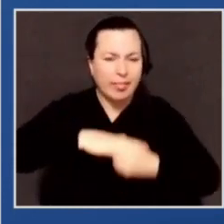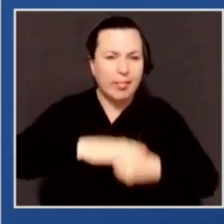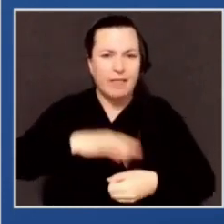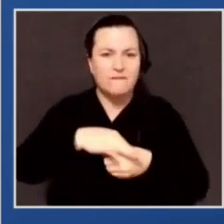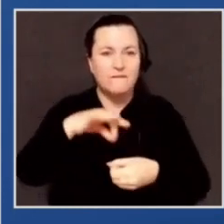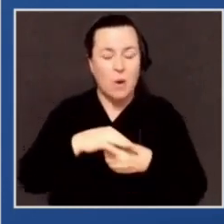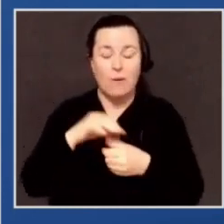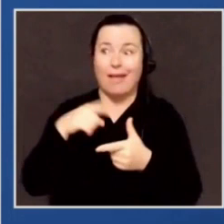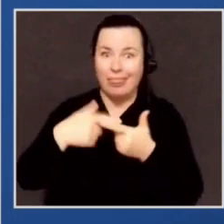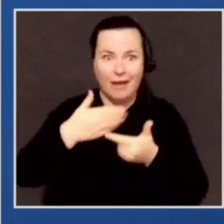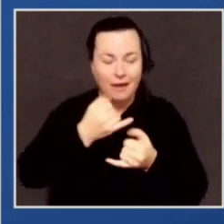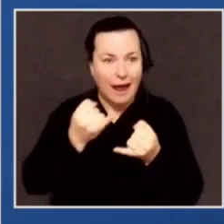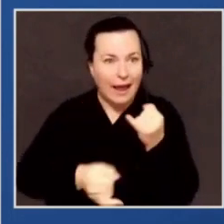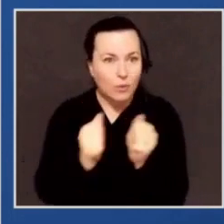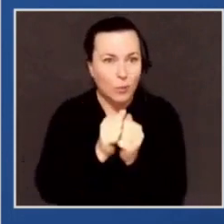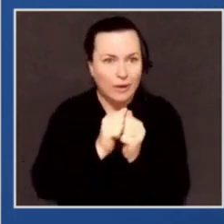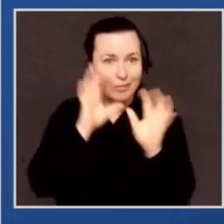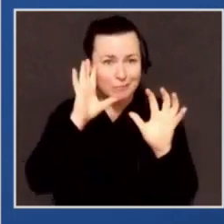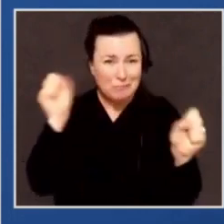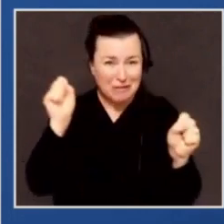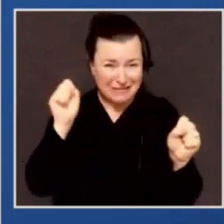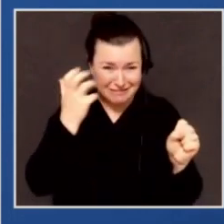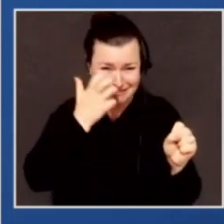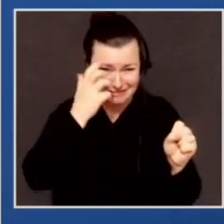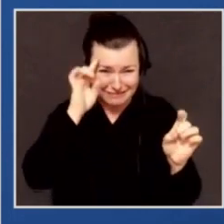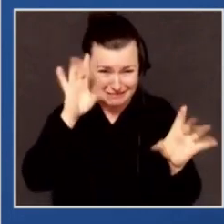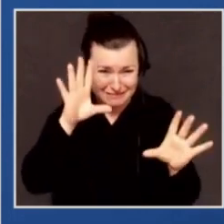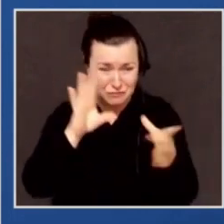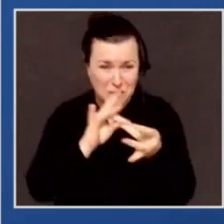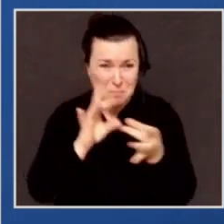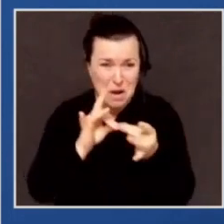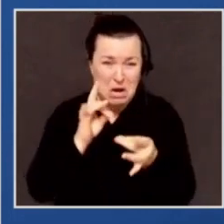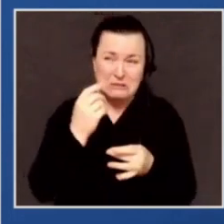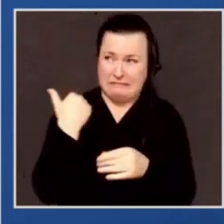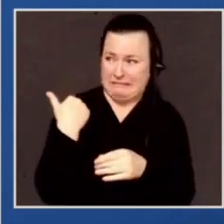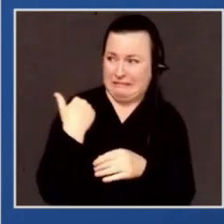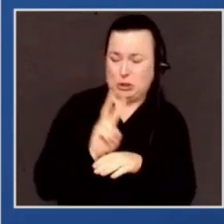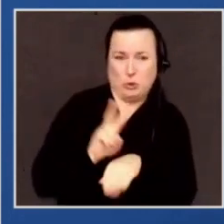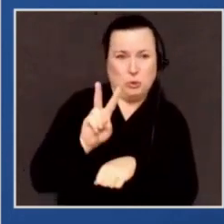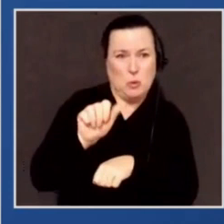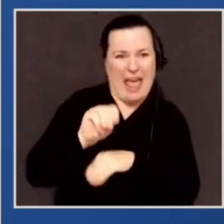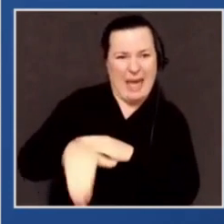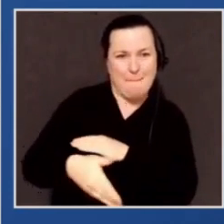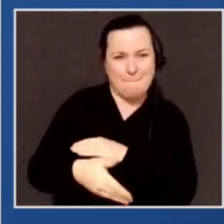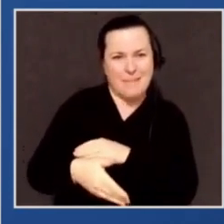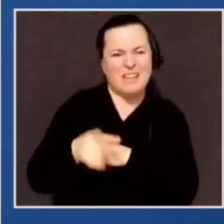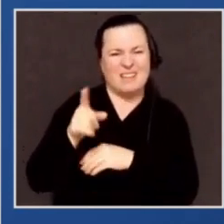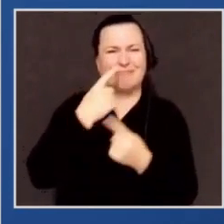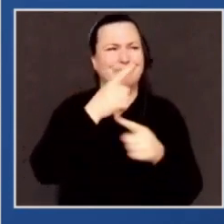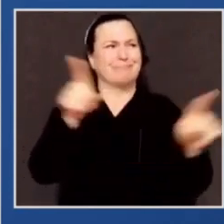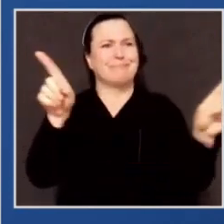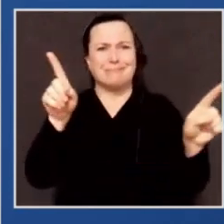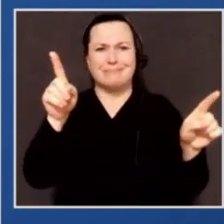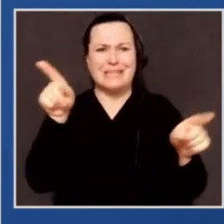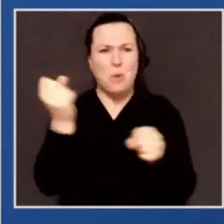2 or 2.30 in the morning. He'd apparently huddled with his advisors and analysts, and he realized that what Jen said